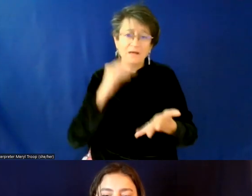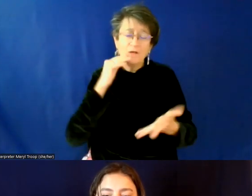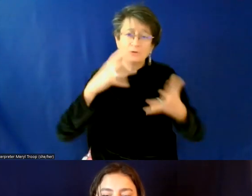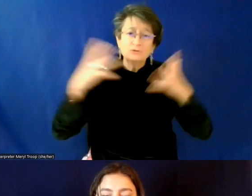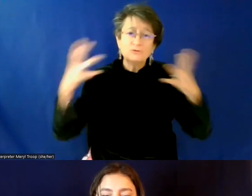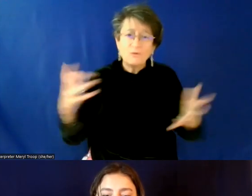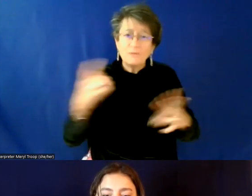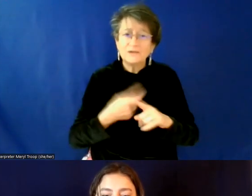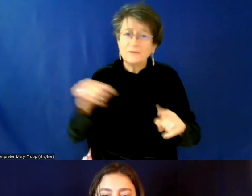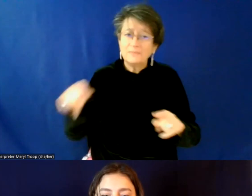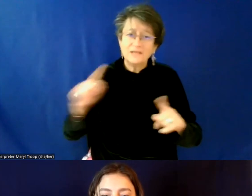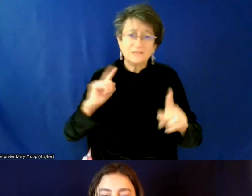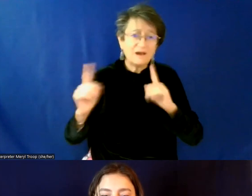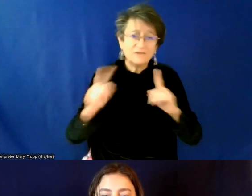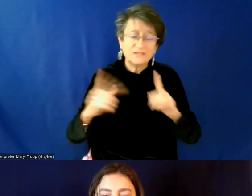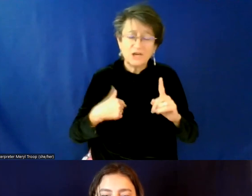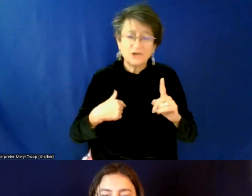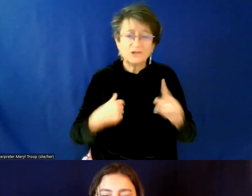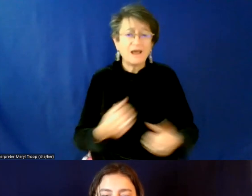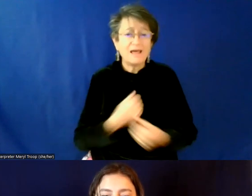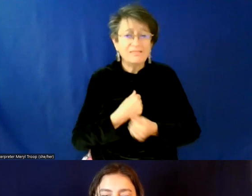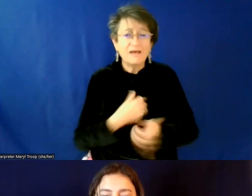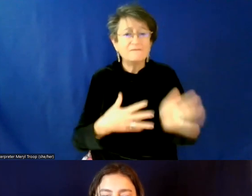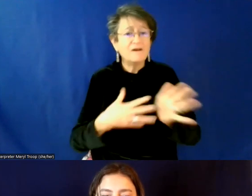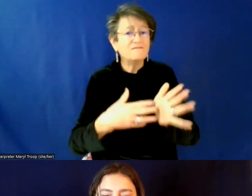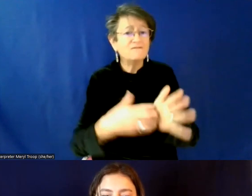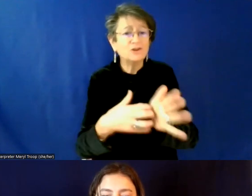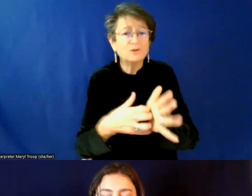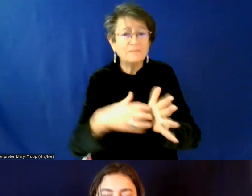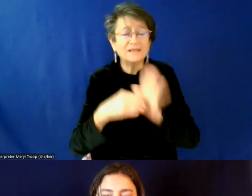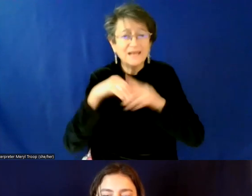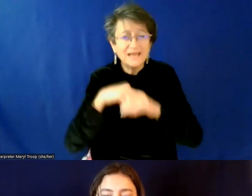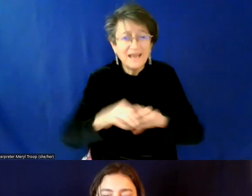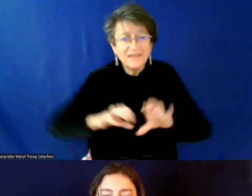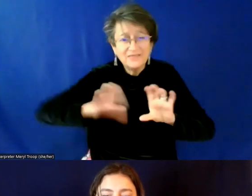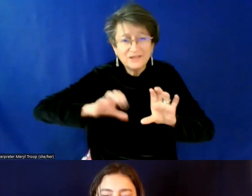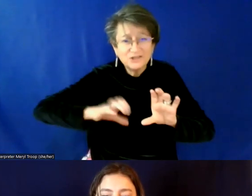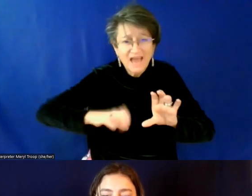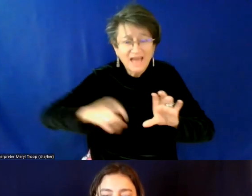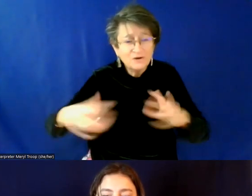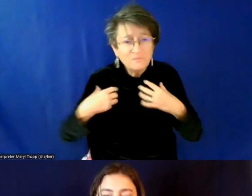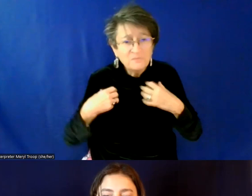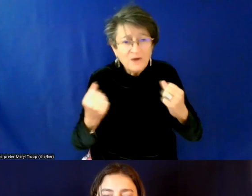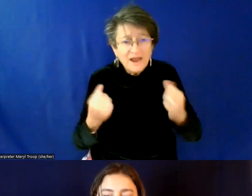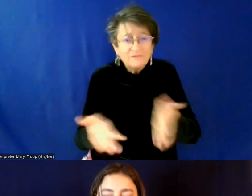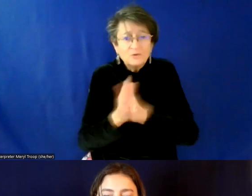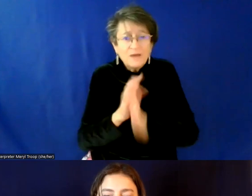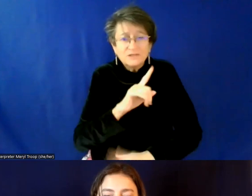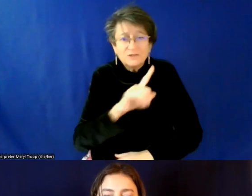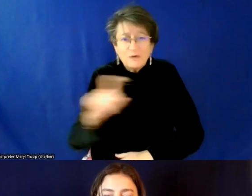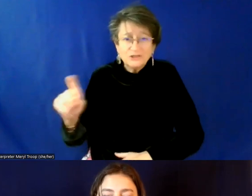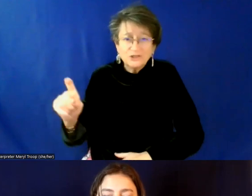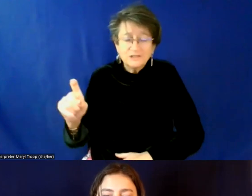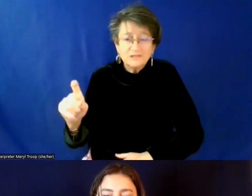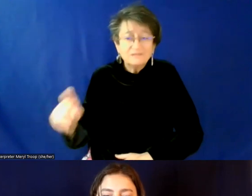I love all the vulnerability in the chat with your questions that are brave because sometimes it's hard to ask those questions. And I also